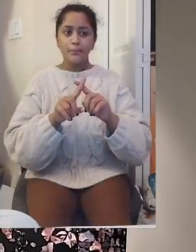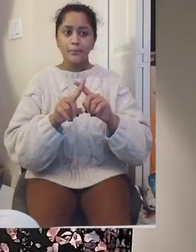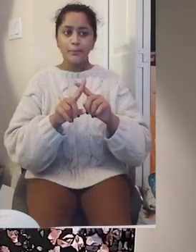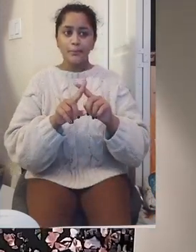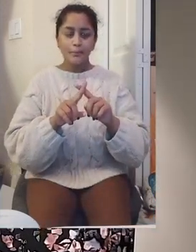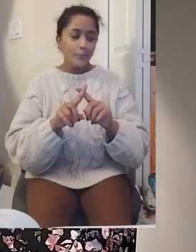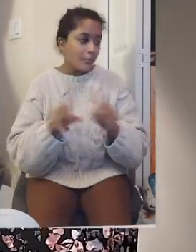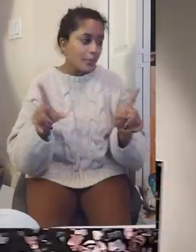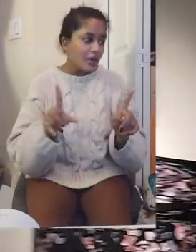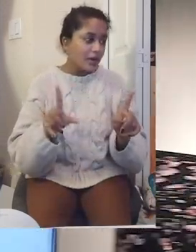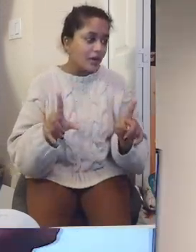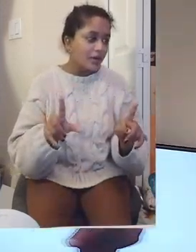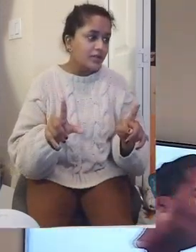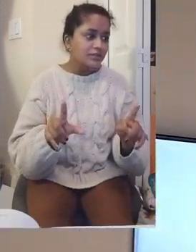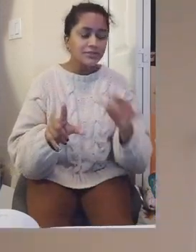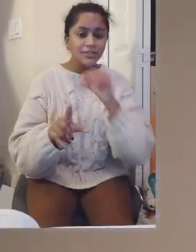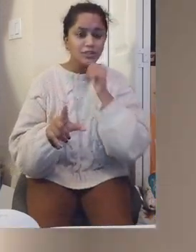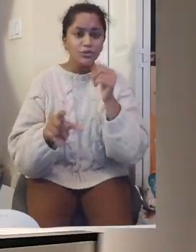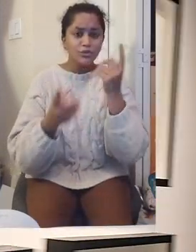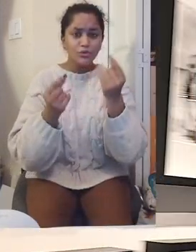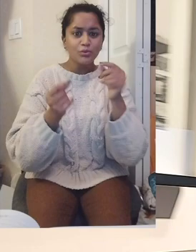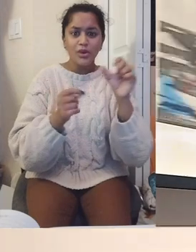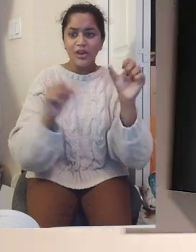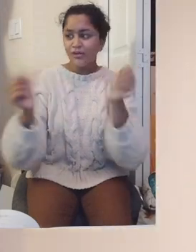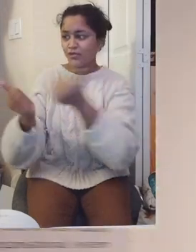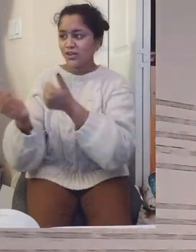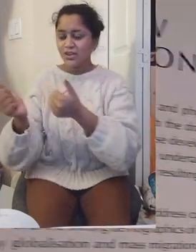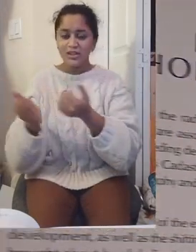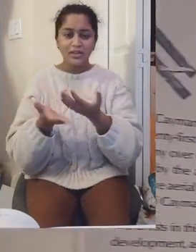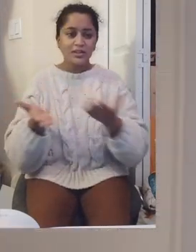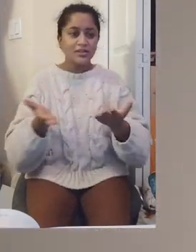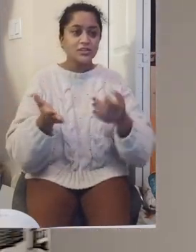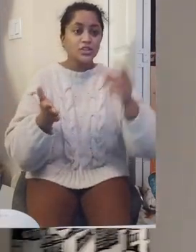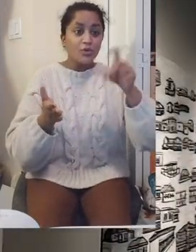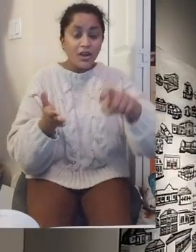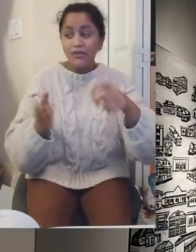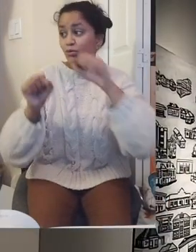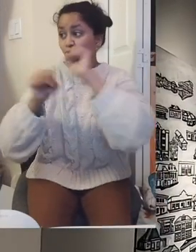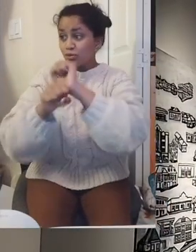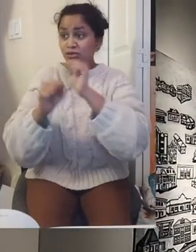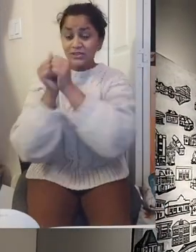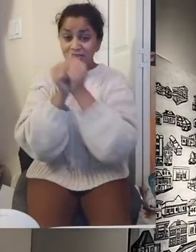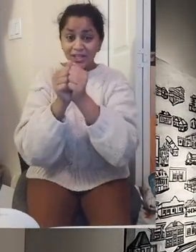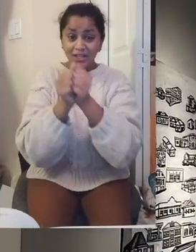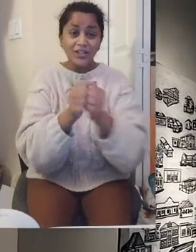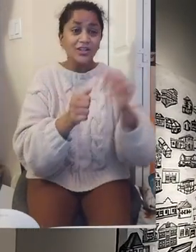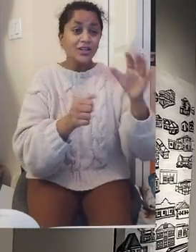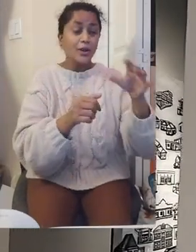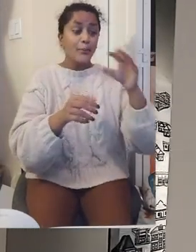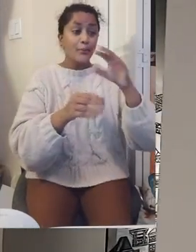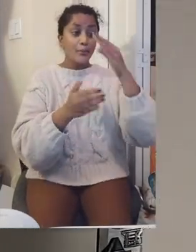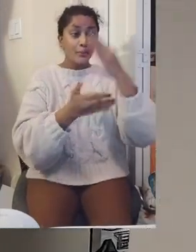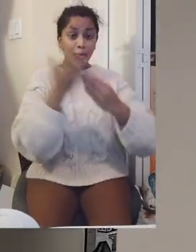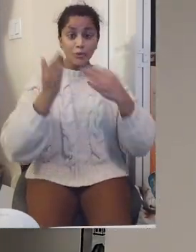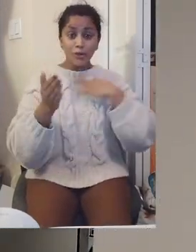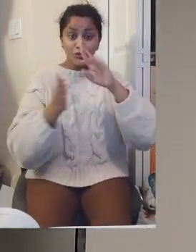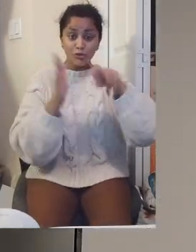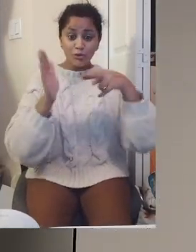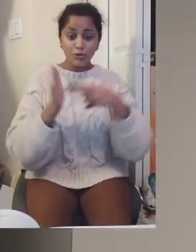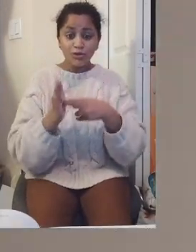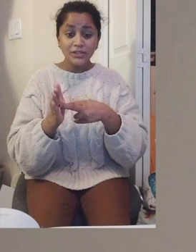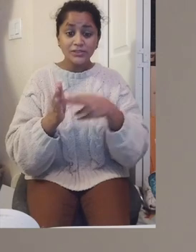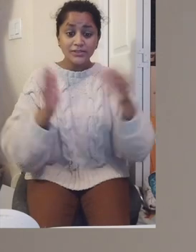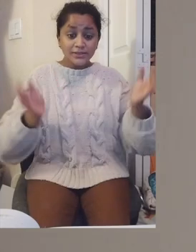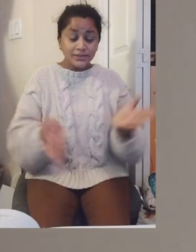And I'm chairman of the board, but that doesn't mean that I don't let down in the debt, and do what everybody else does to